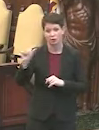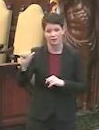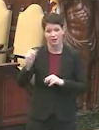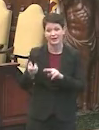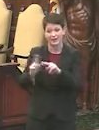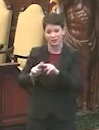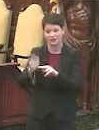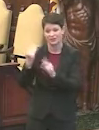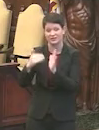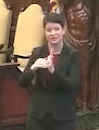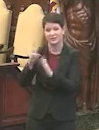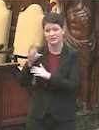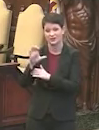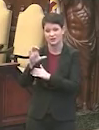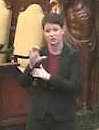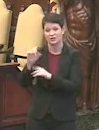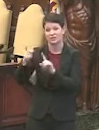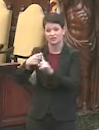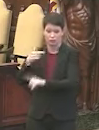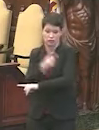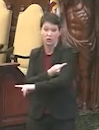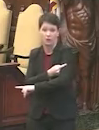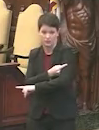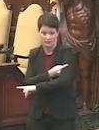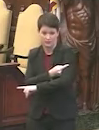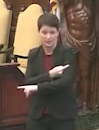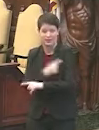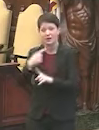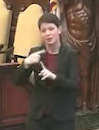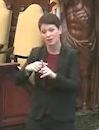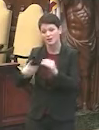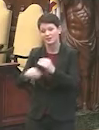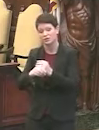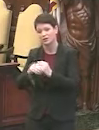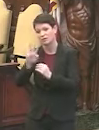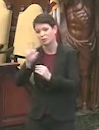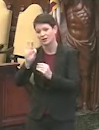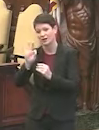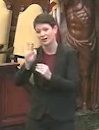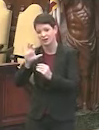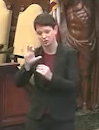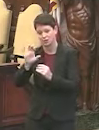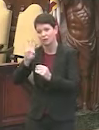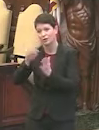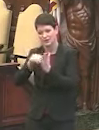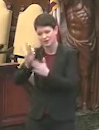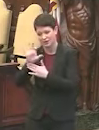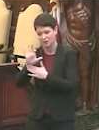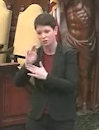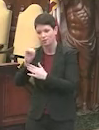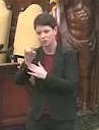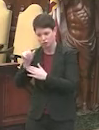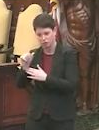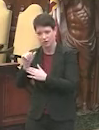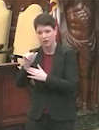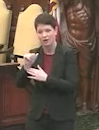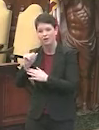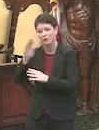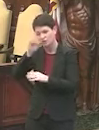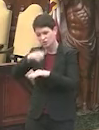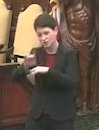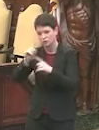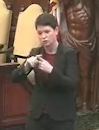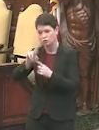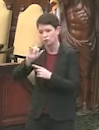an increase to 15,600 first doses, plus an additional 4,900 first doses of Moderna vaccine that were shipped directly to